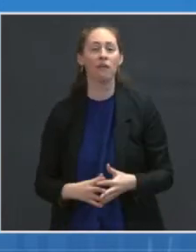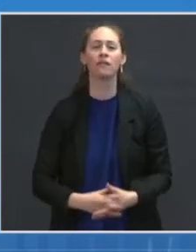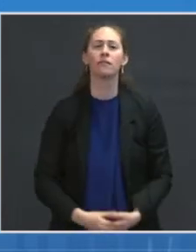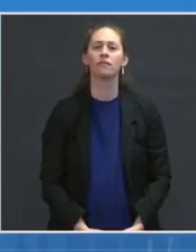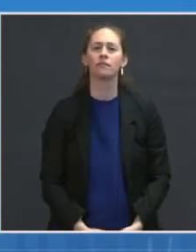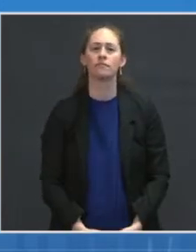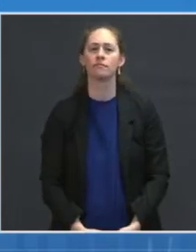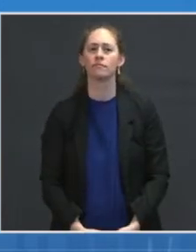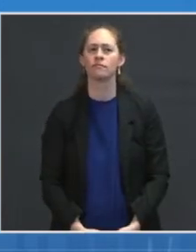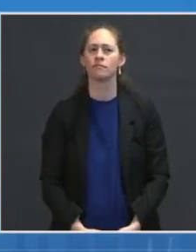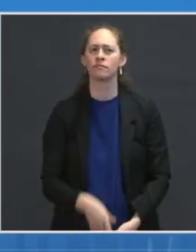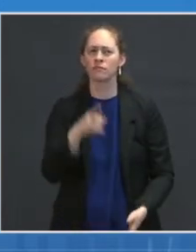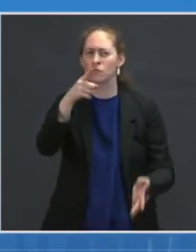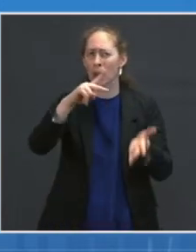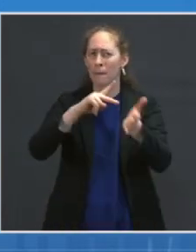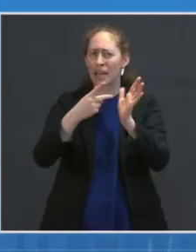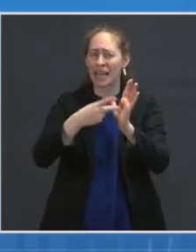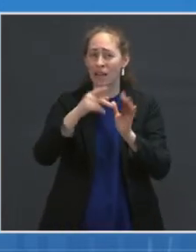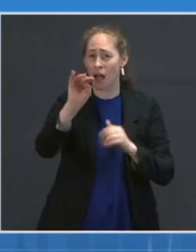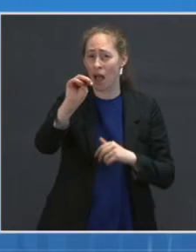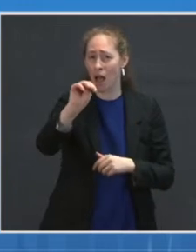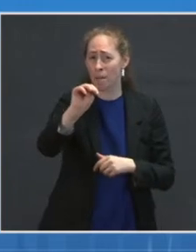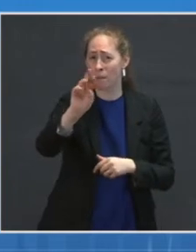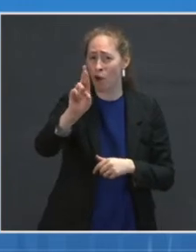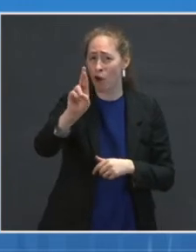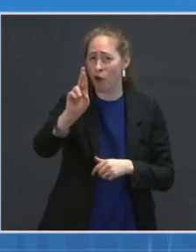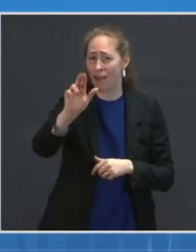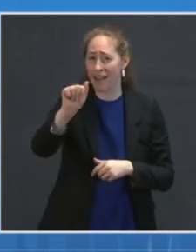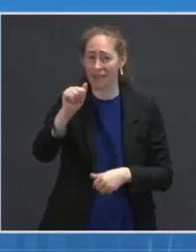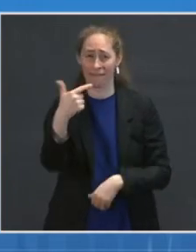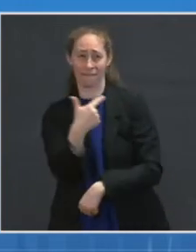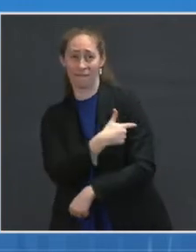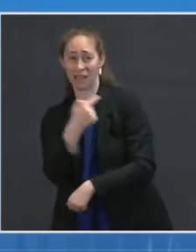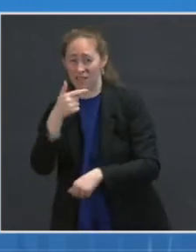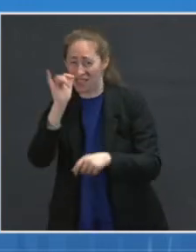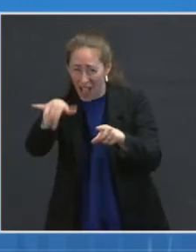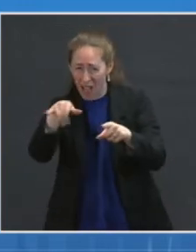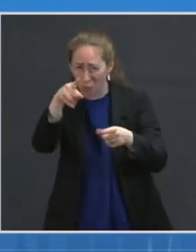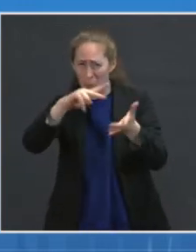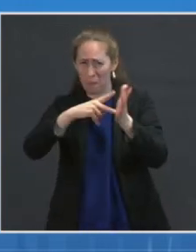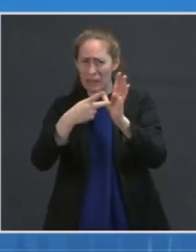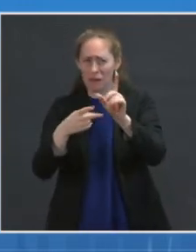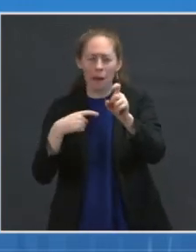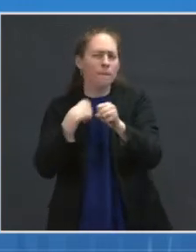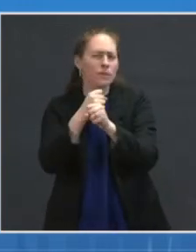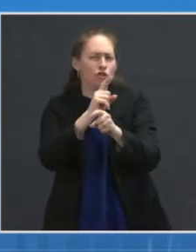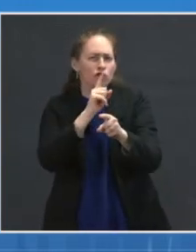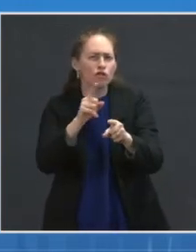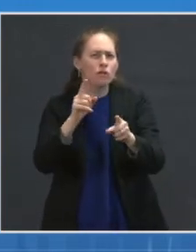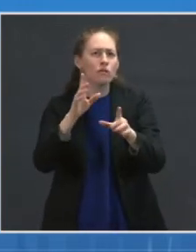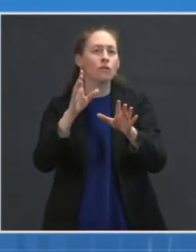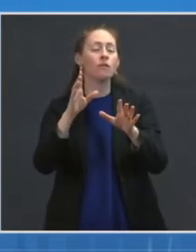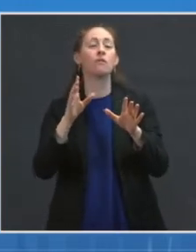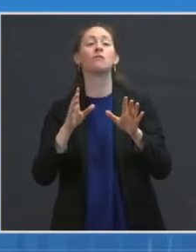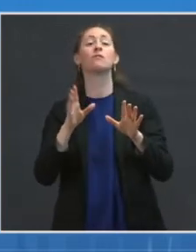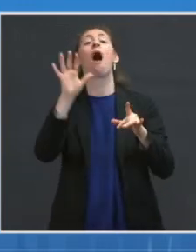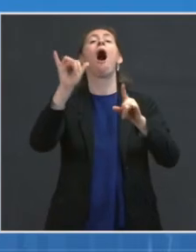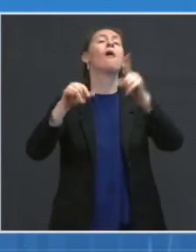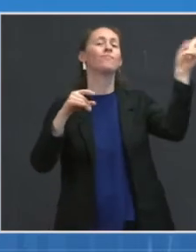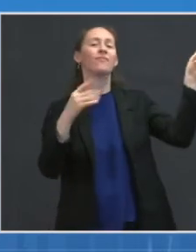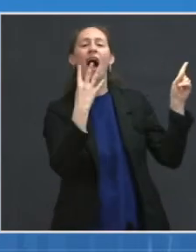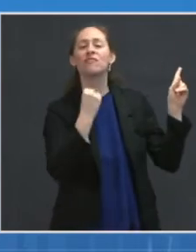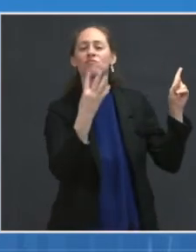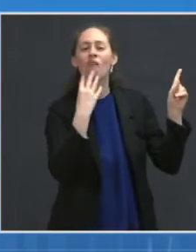vaccine, you're probably referring to a recent Israeli study that looked at the mRNA because the